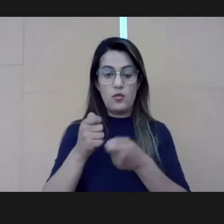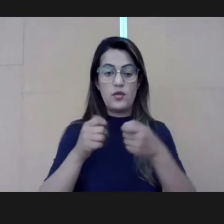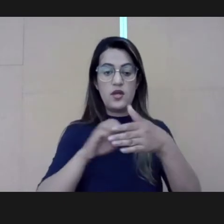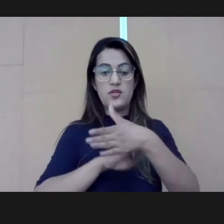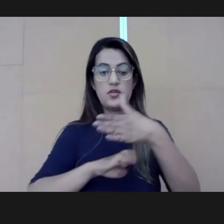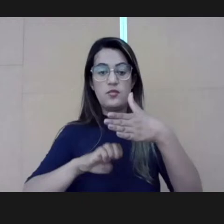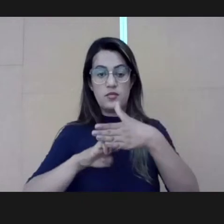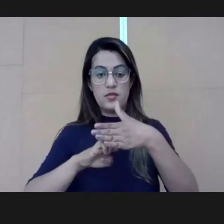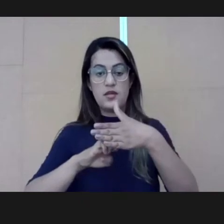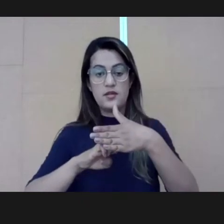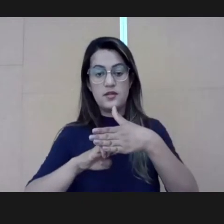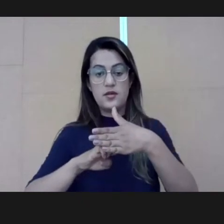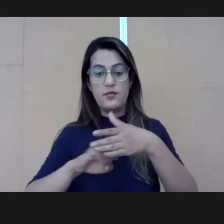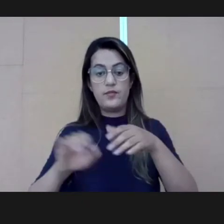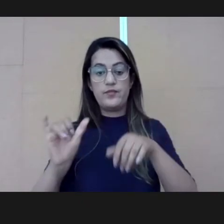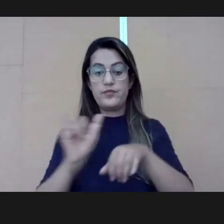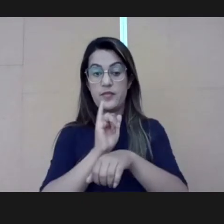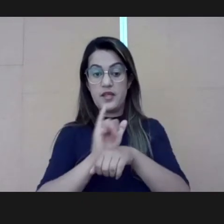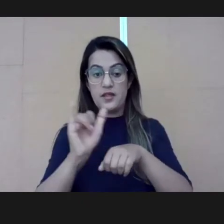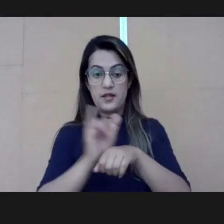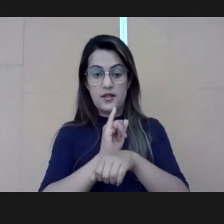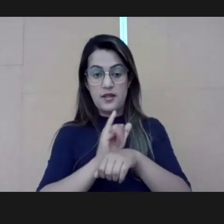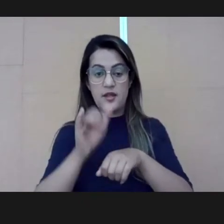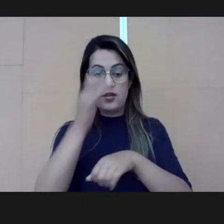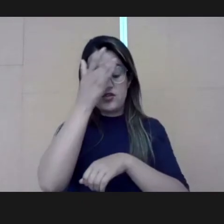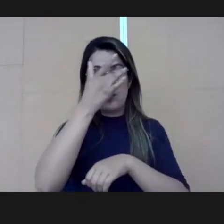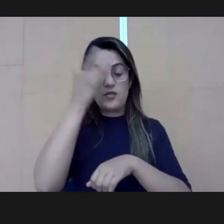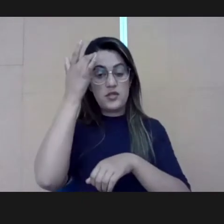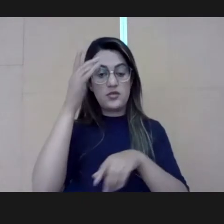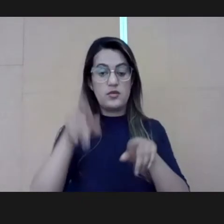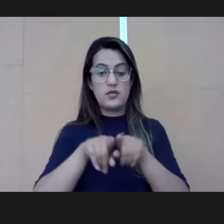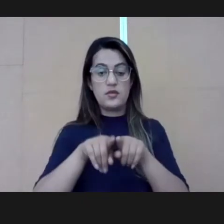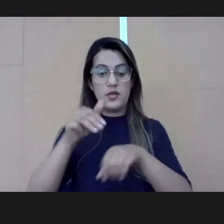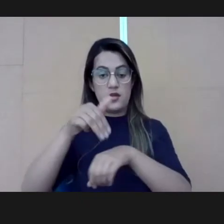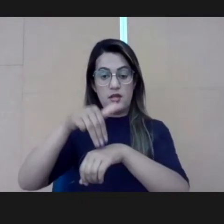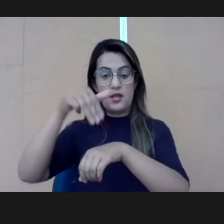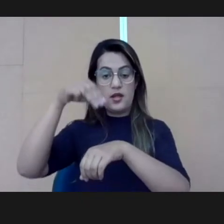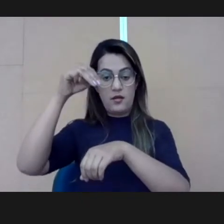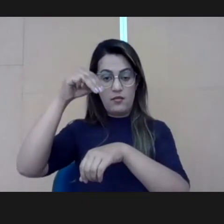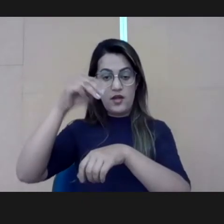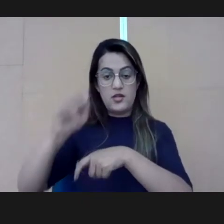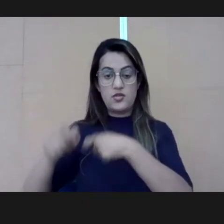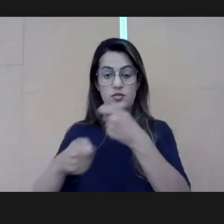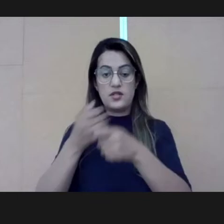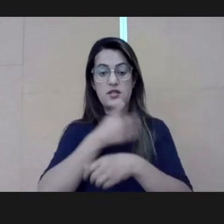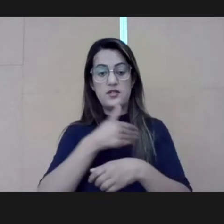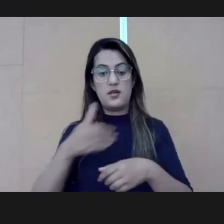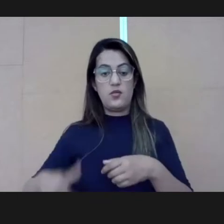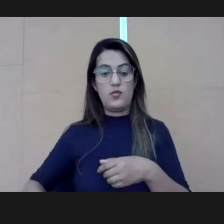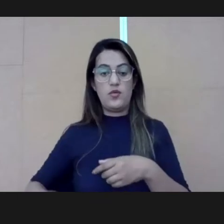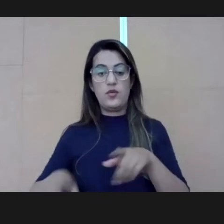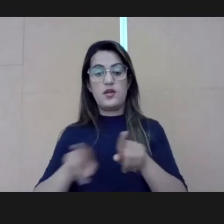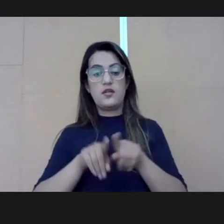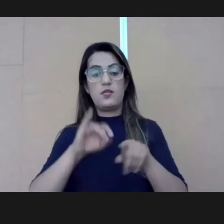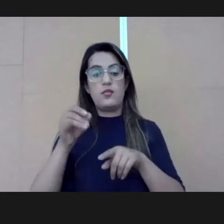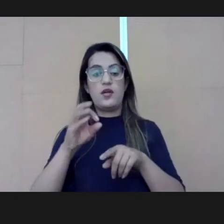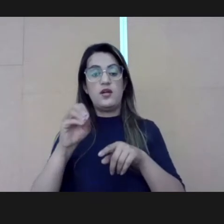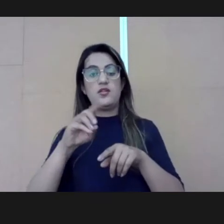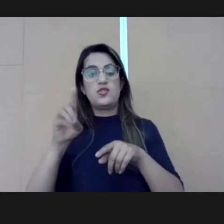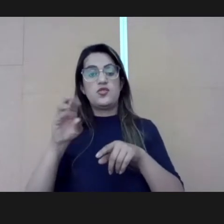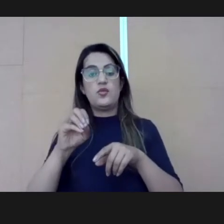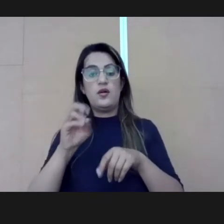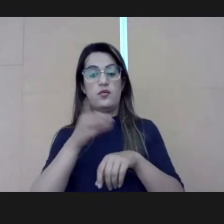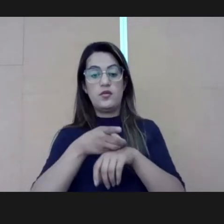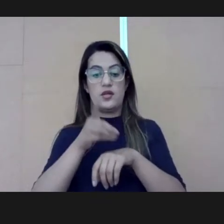law and in the management of people. She's a master also for